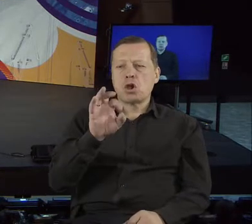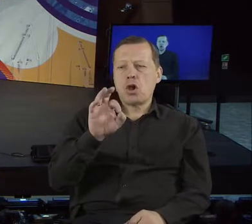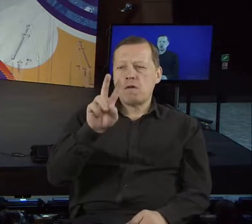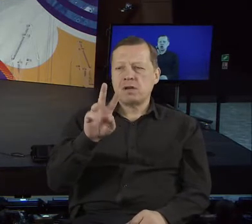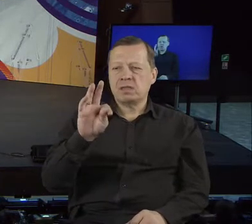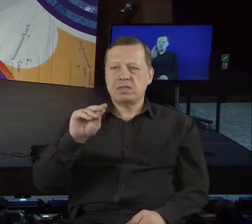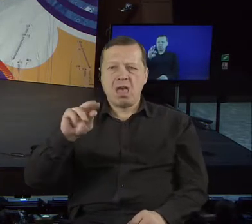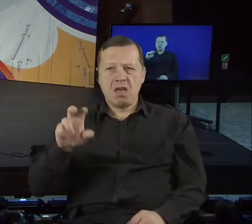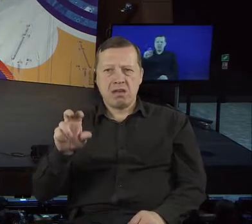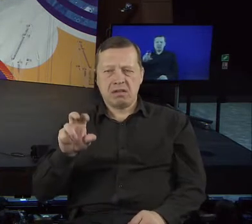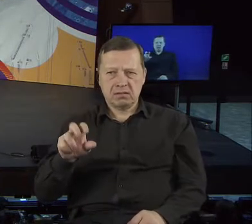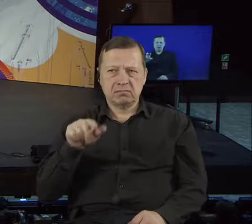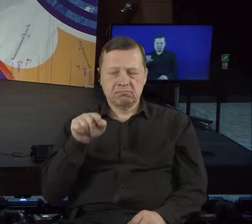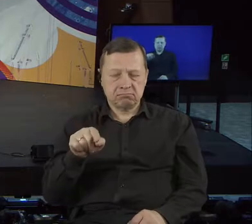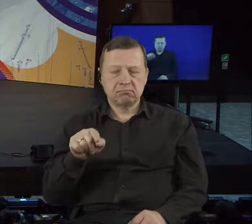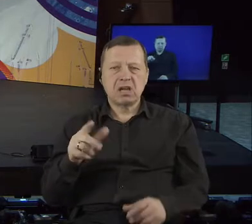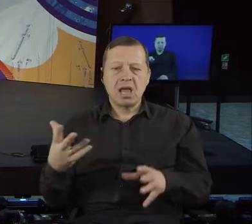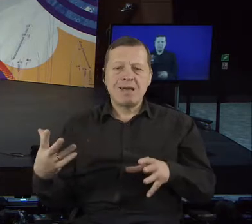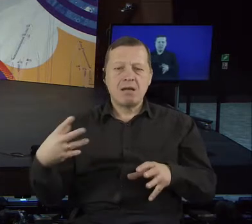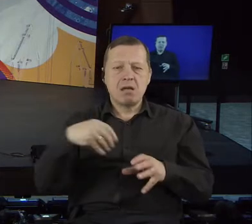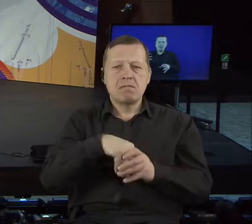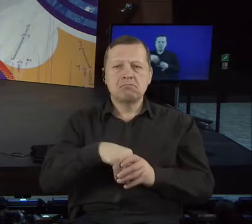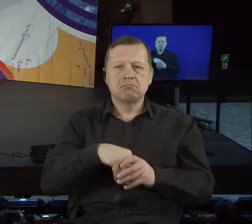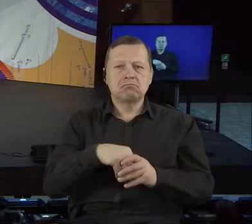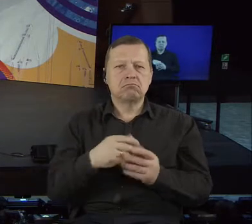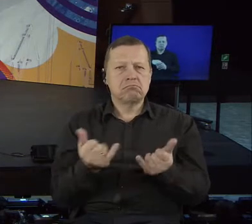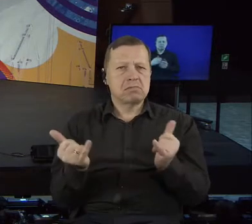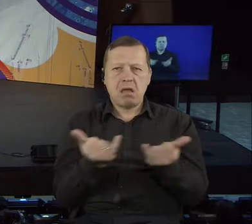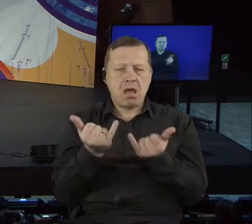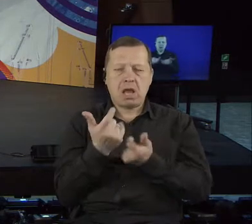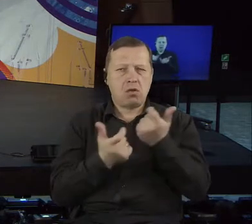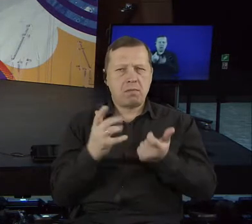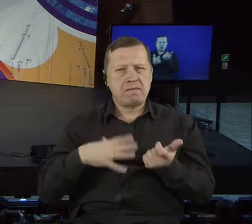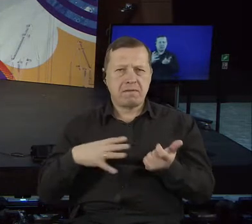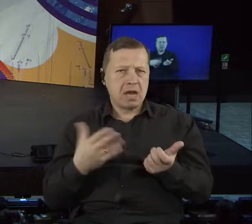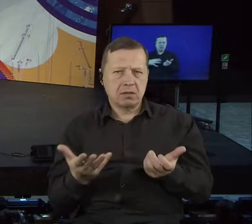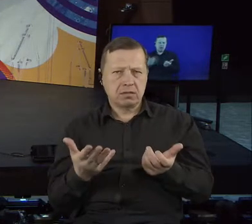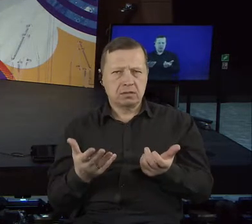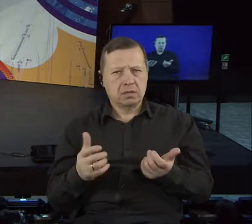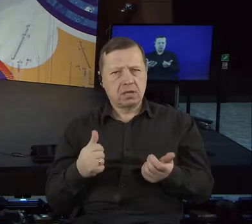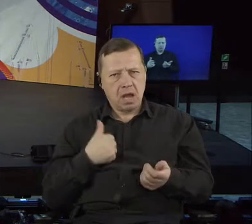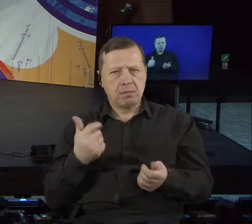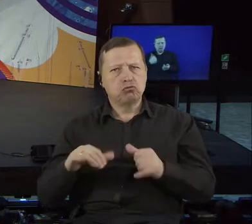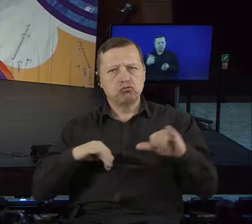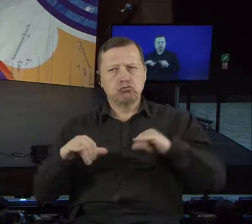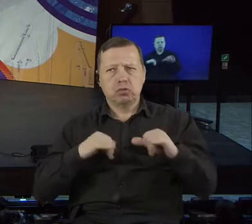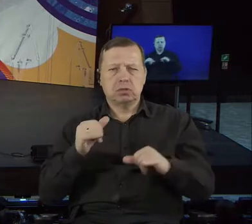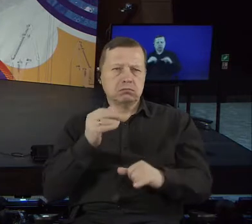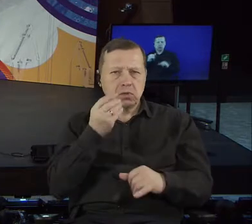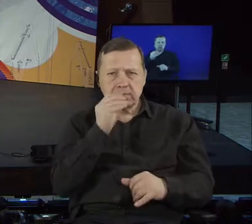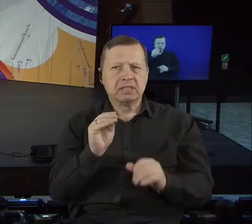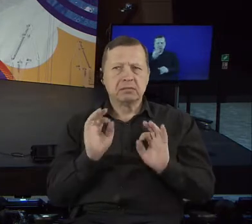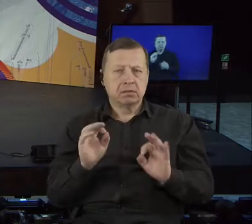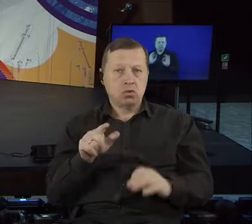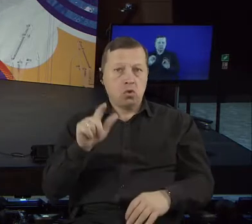How to ensure the inclusivity of GovTech? And that's one of the key questions that we are going to ask.